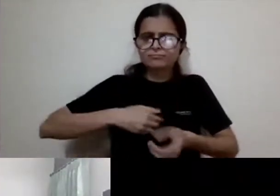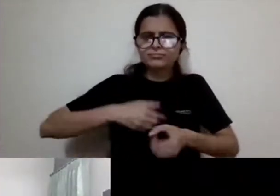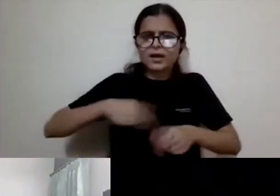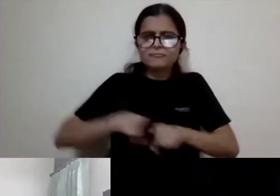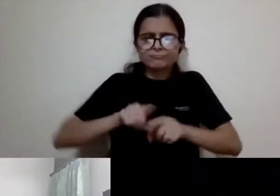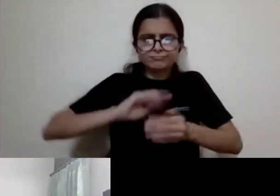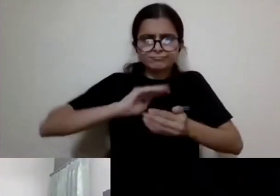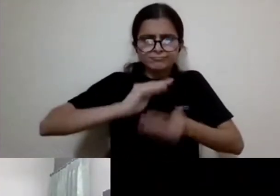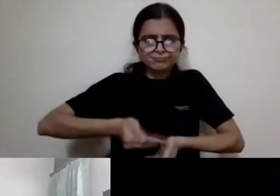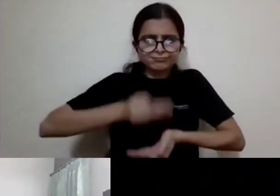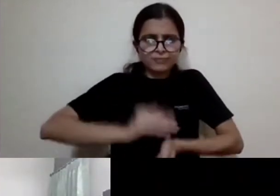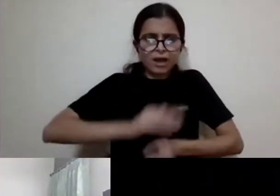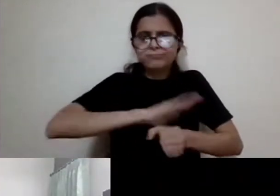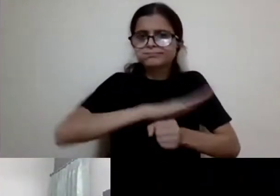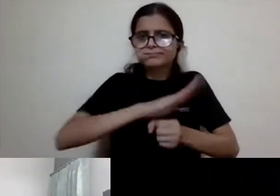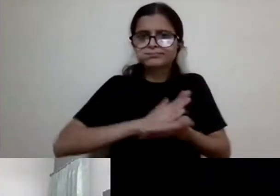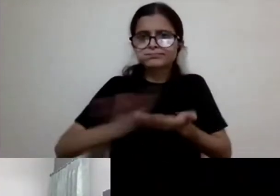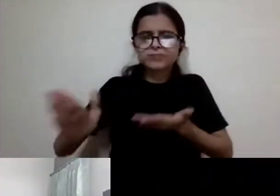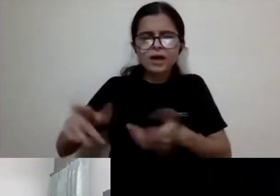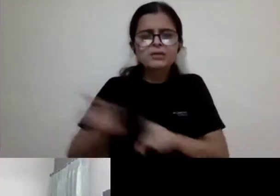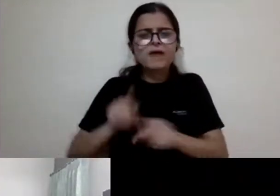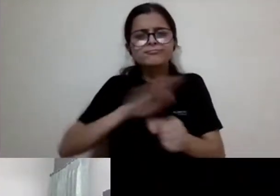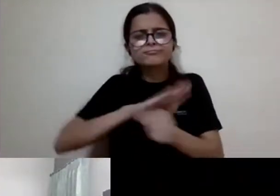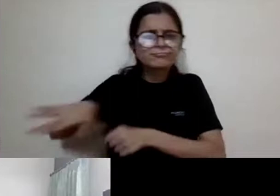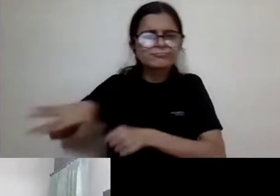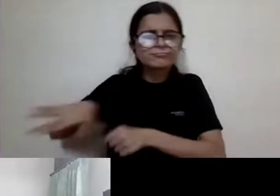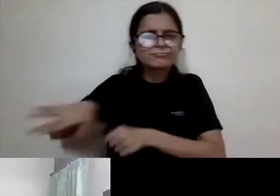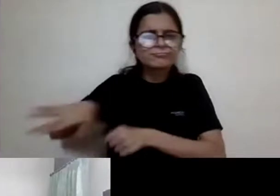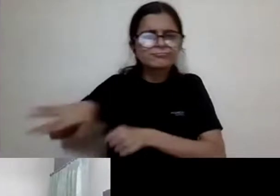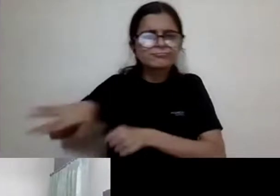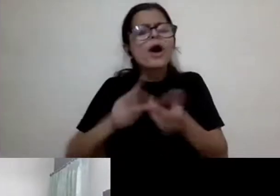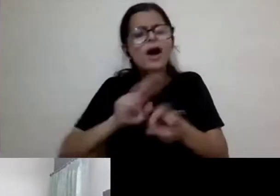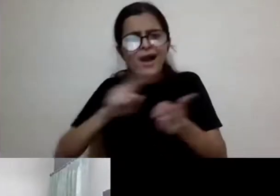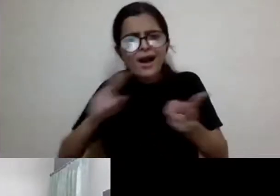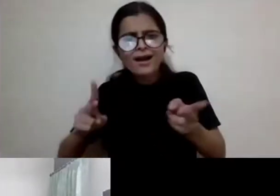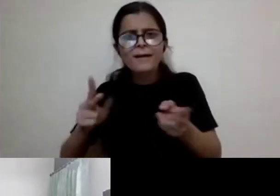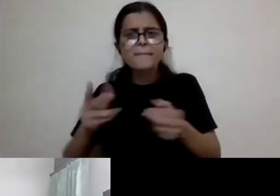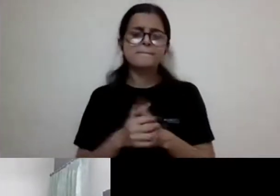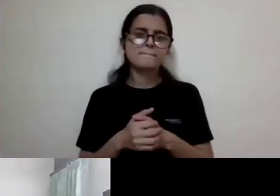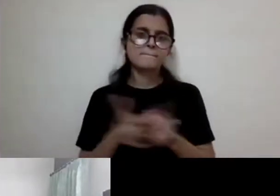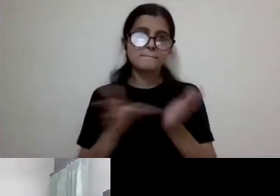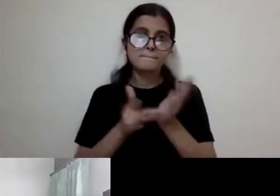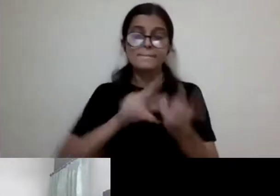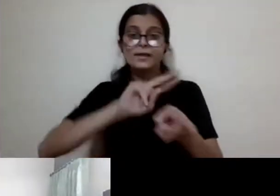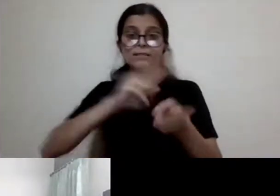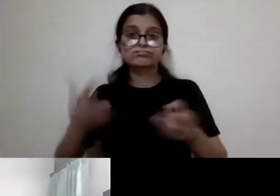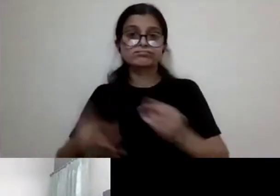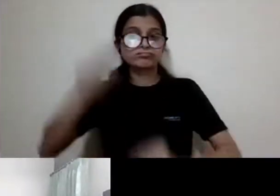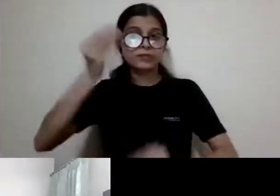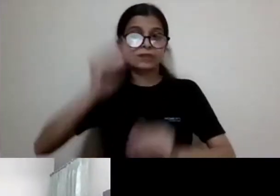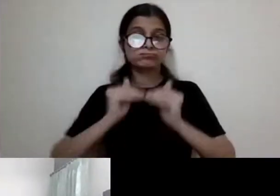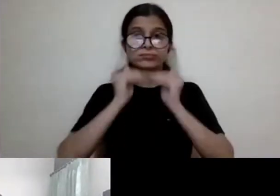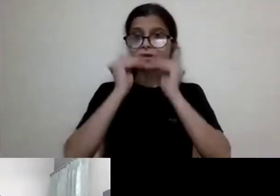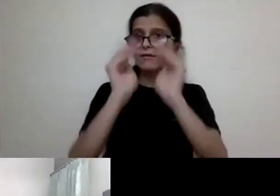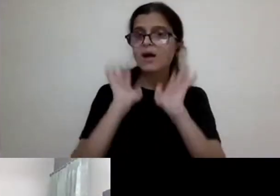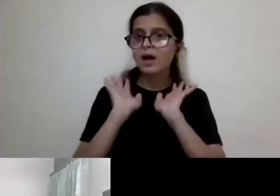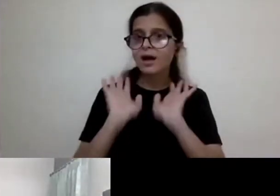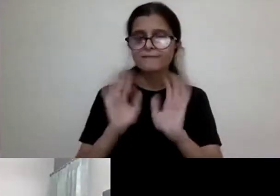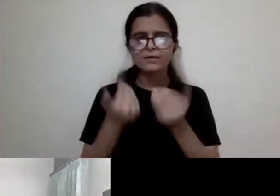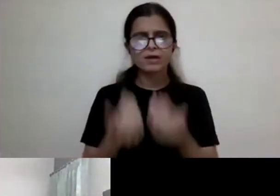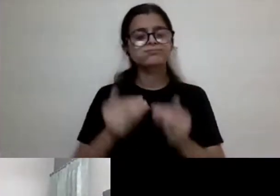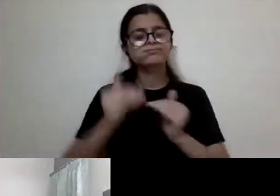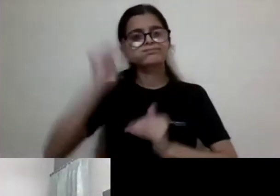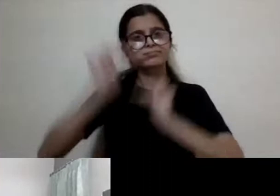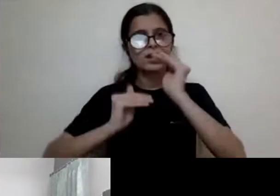um, technologies? And the answer is yes. Uh, that, that we're very much, uh, discriminating against,